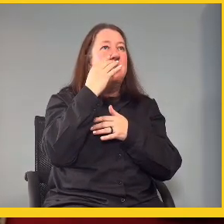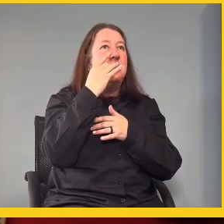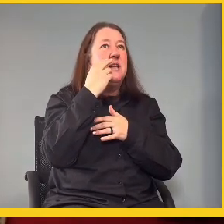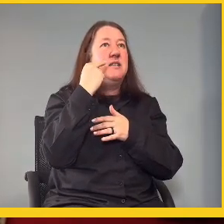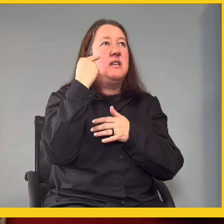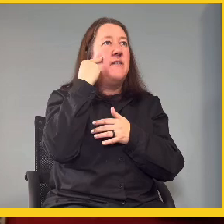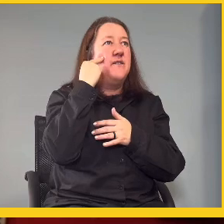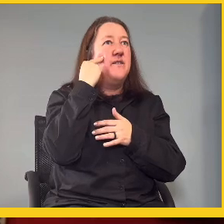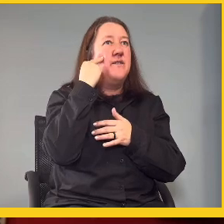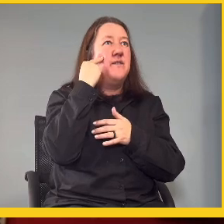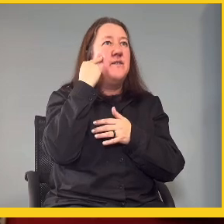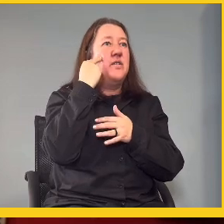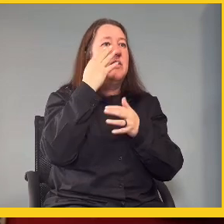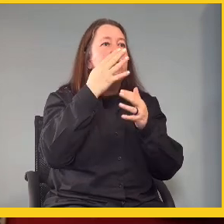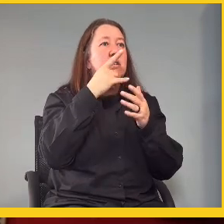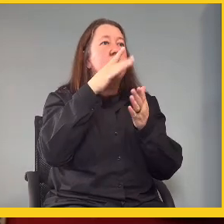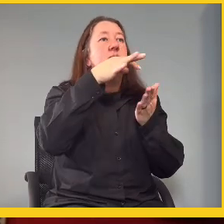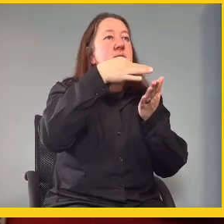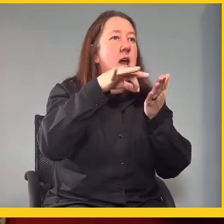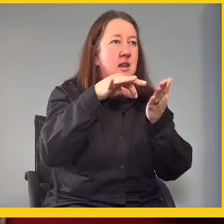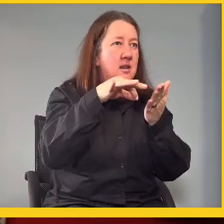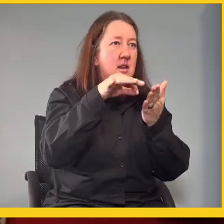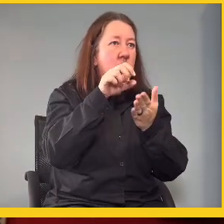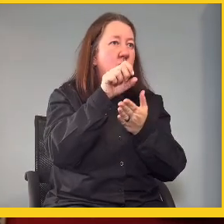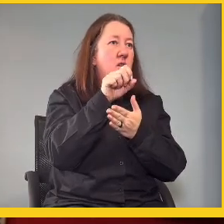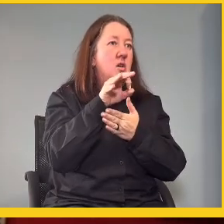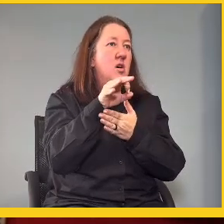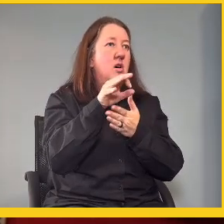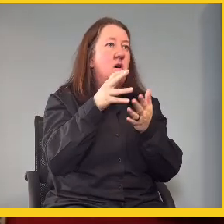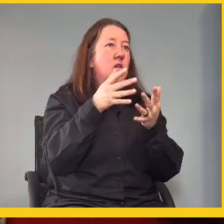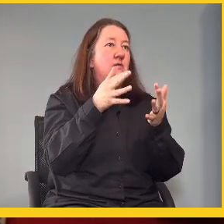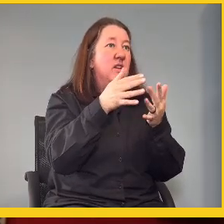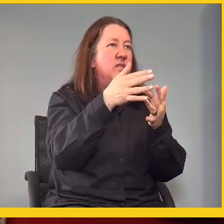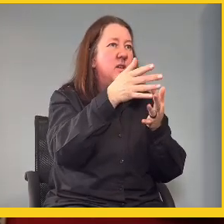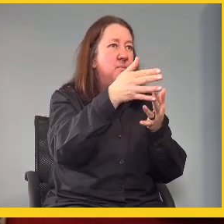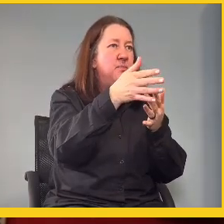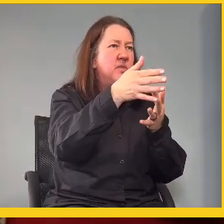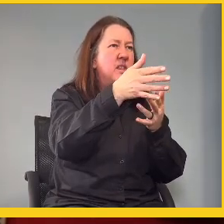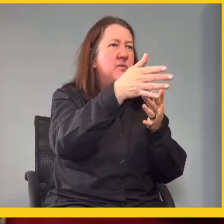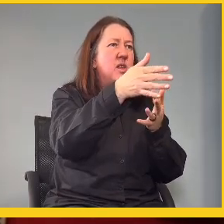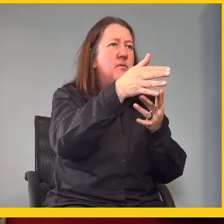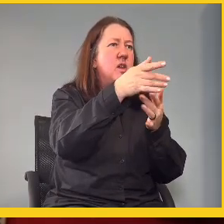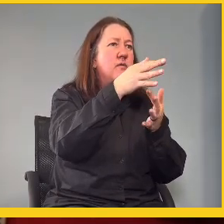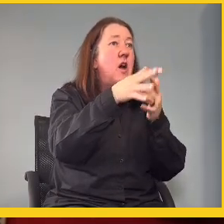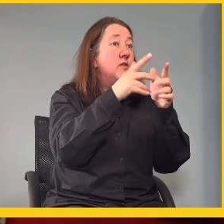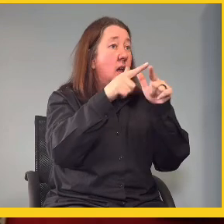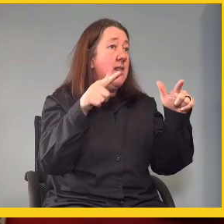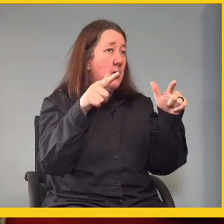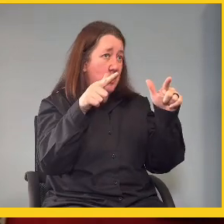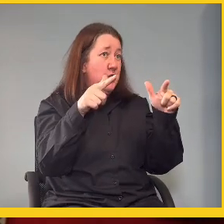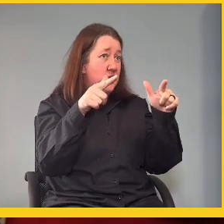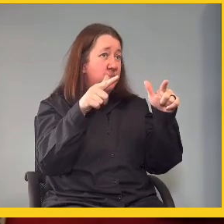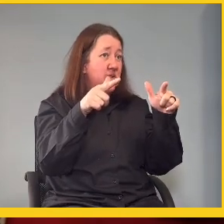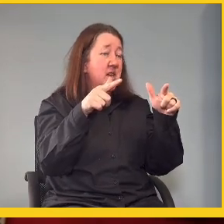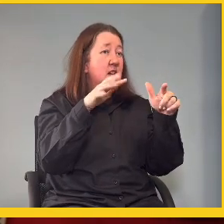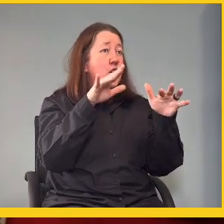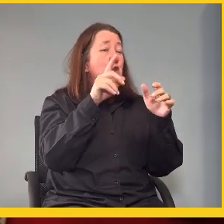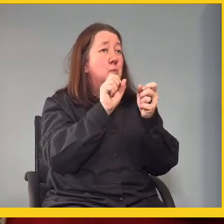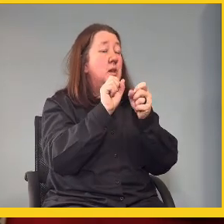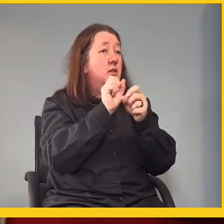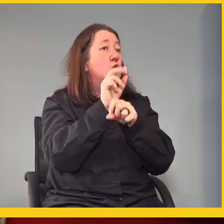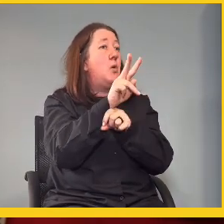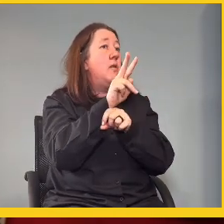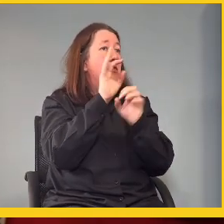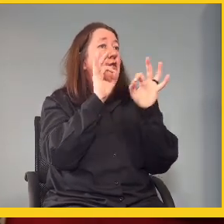um, the signing of, um, of, of, of, of, of, sign language to be the